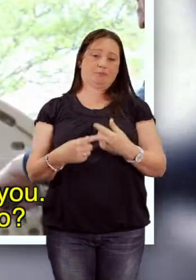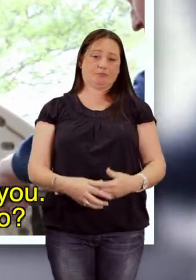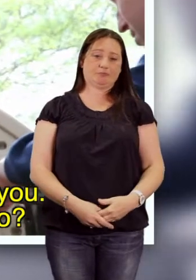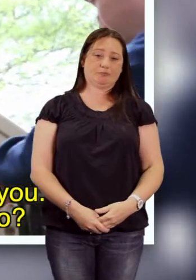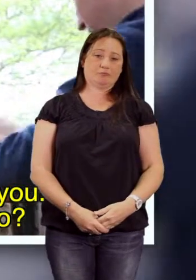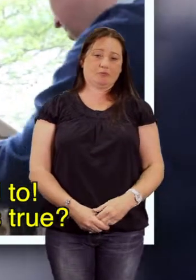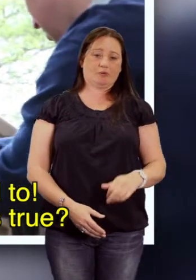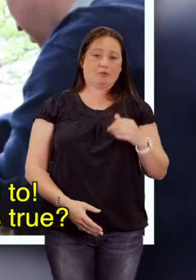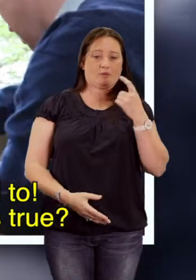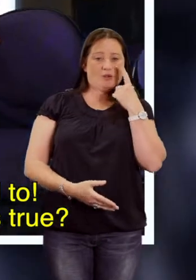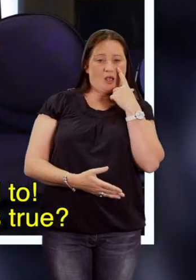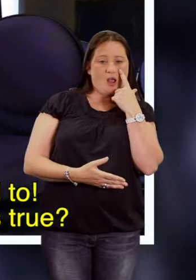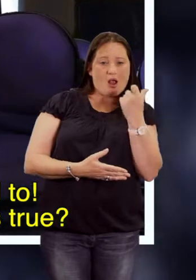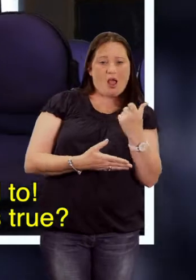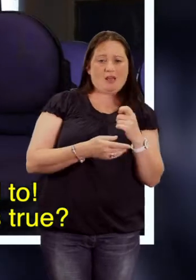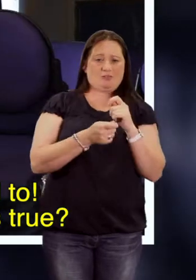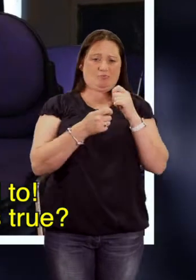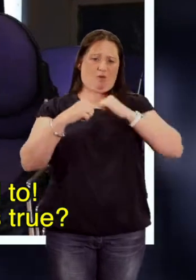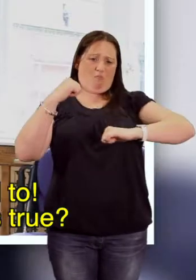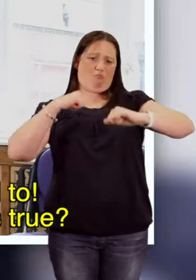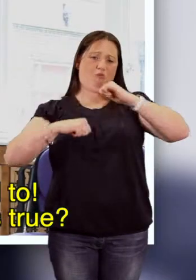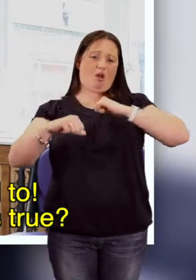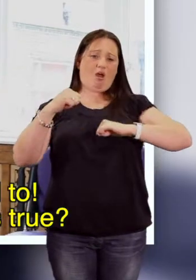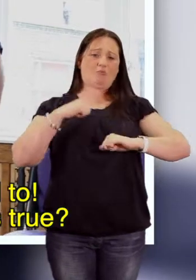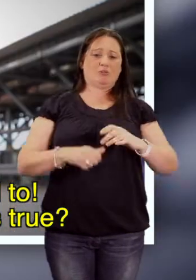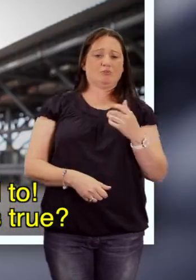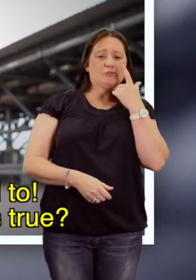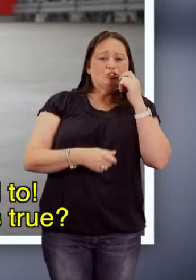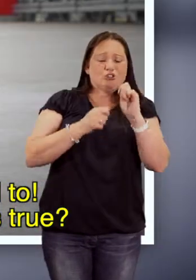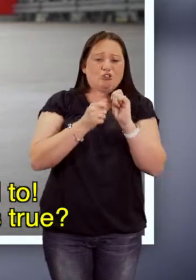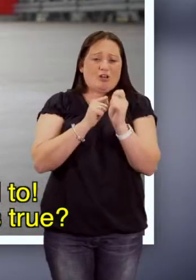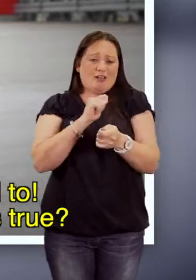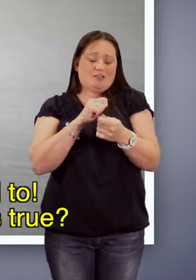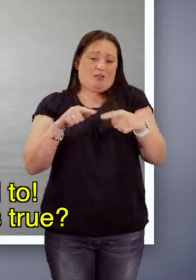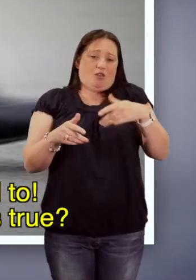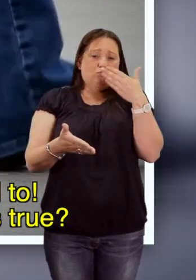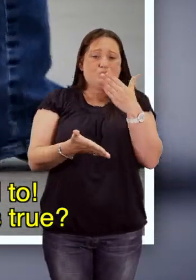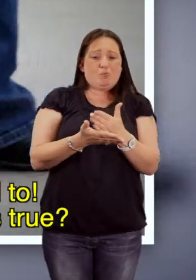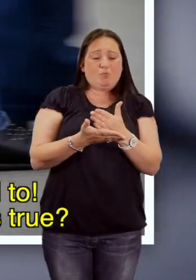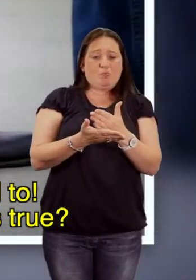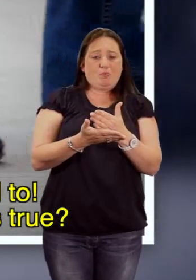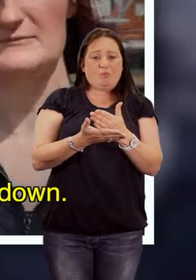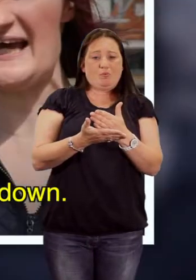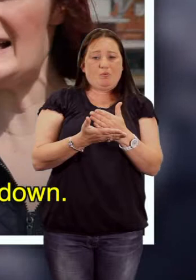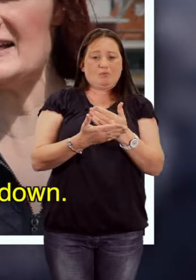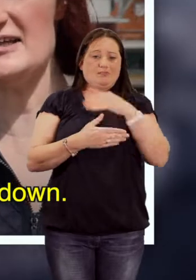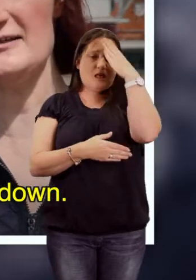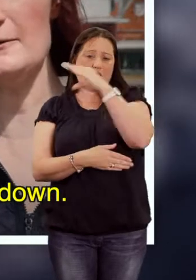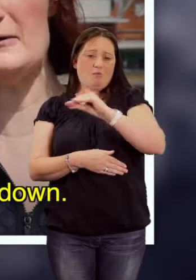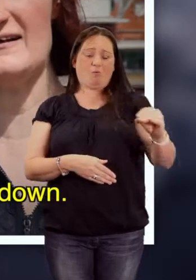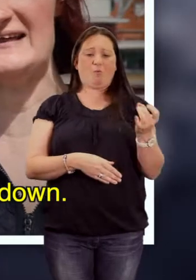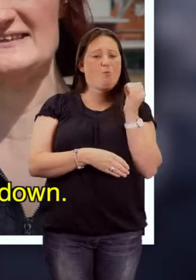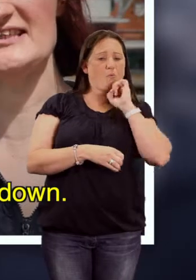to do. I could do that and be proud too. Could this be changing if this is true? I'm